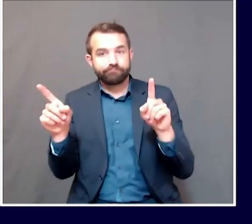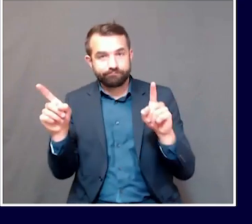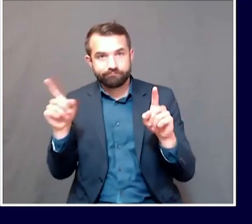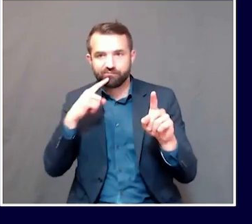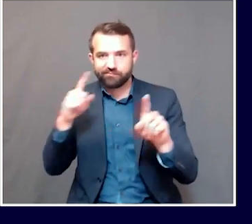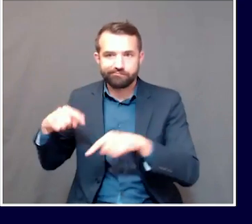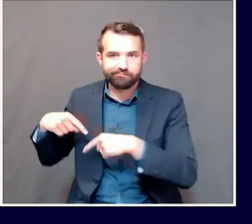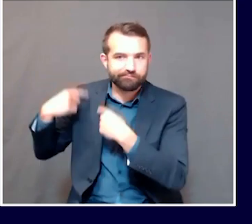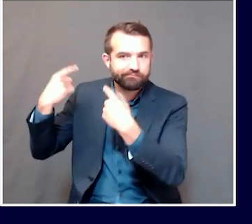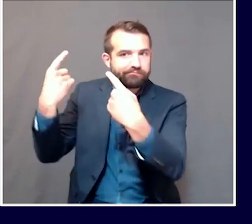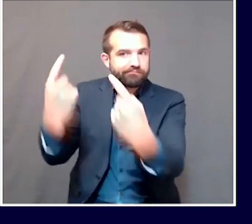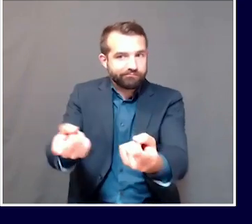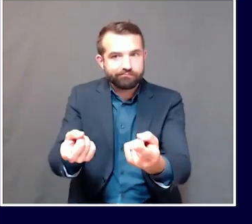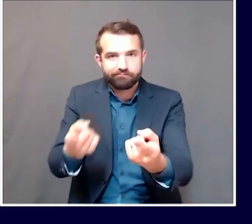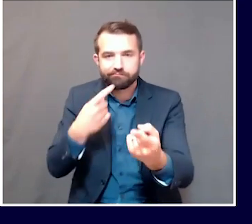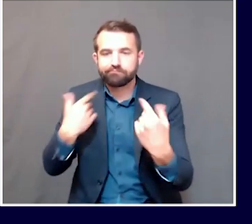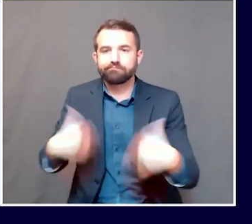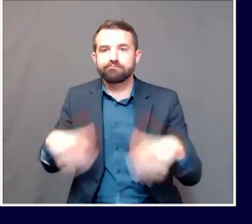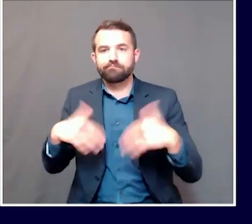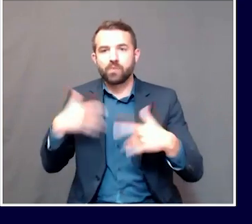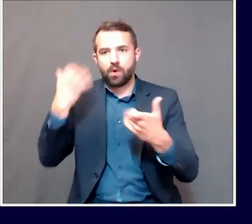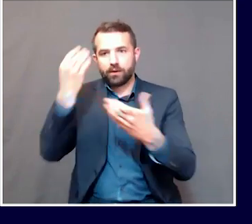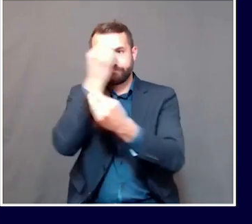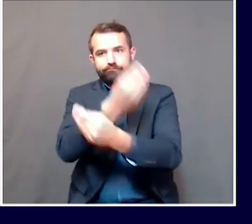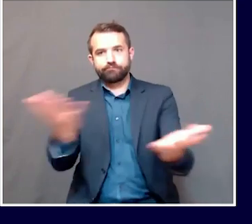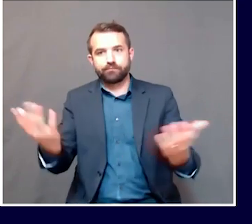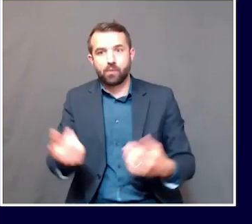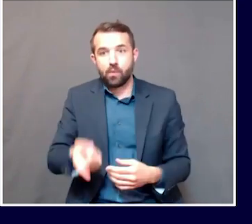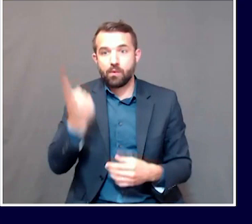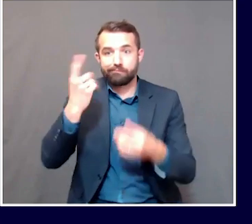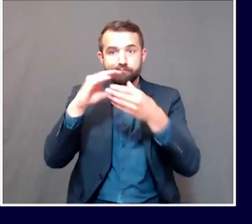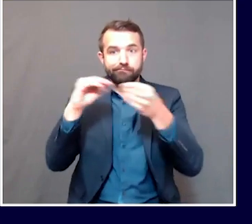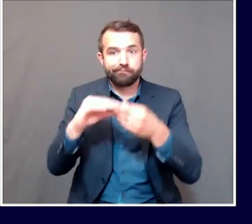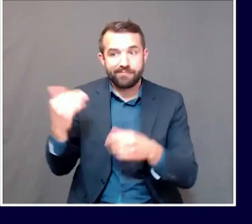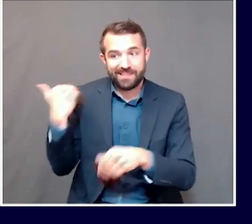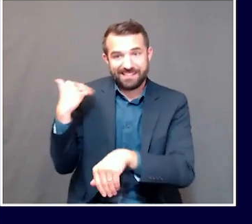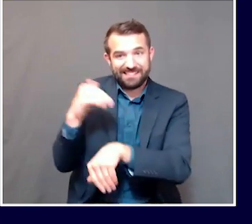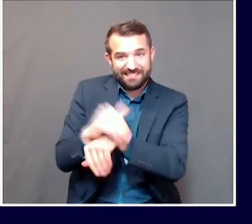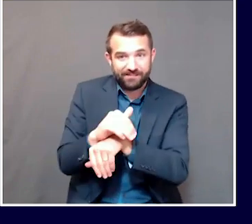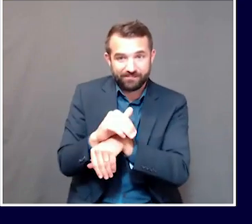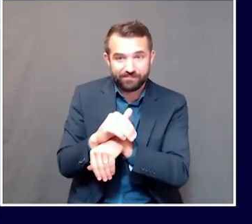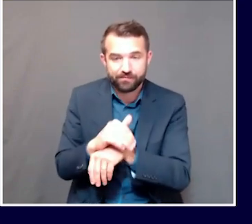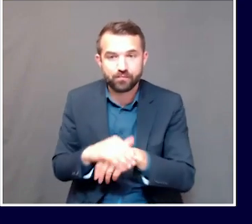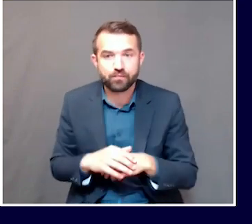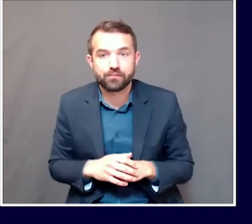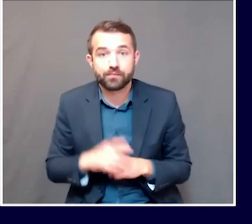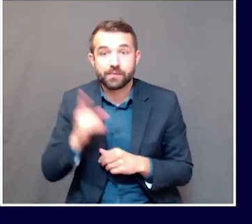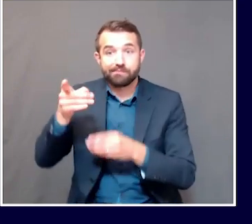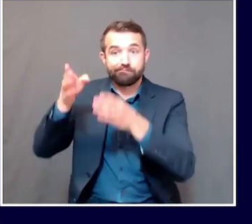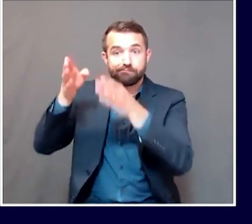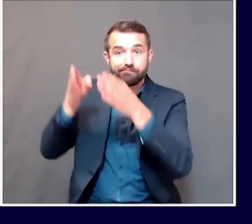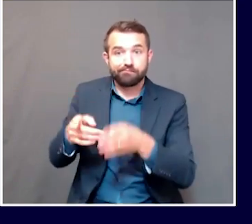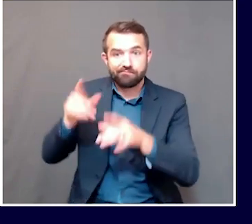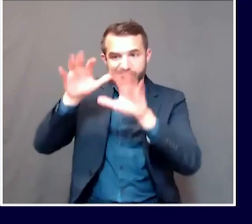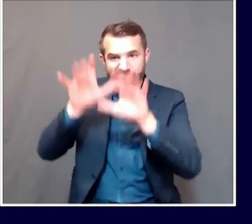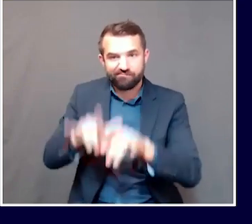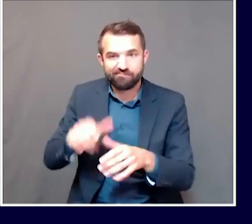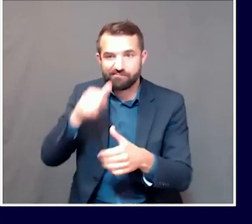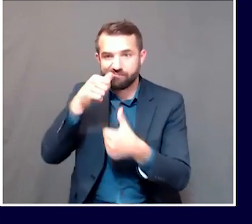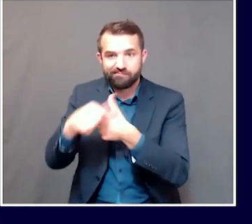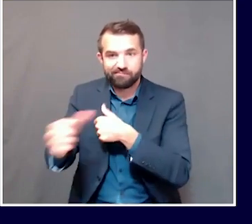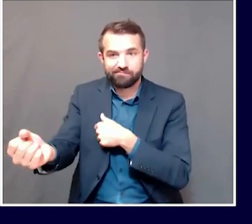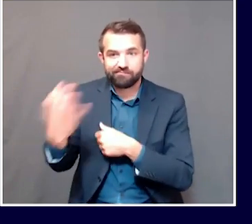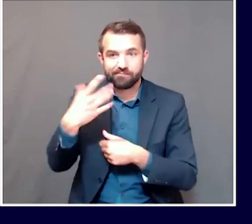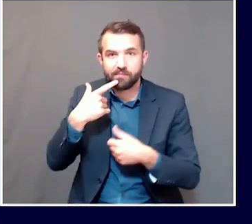a message that I got last night. This individual wrote us and said she gave us her permission to share this.